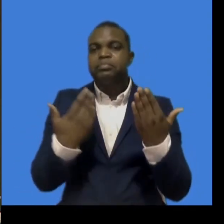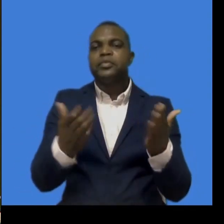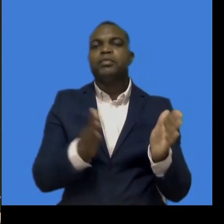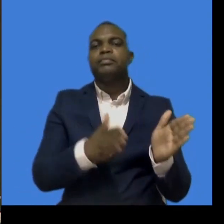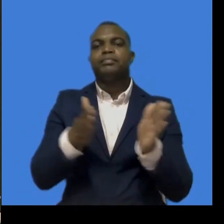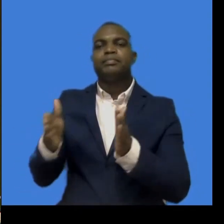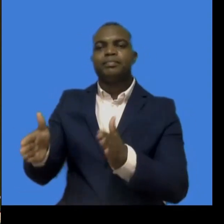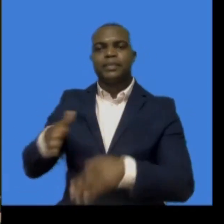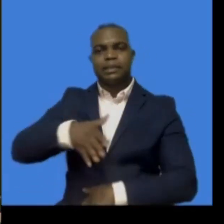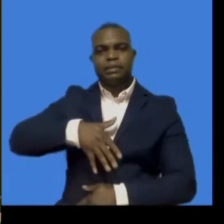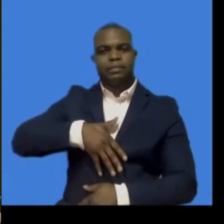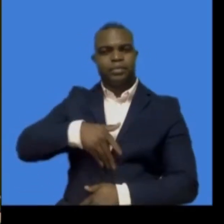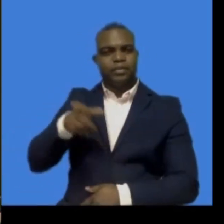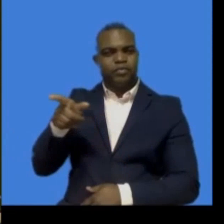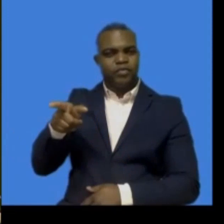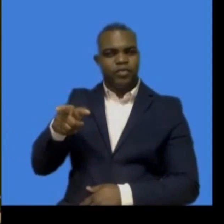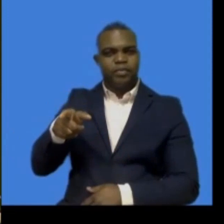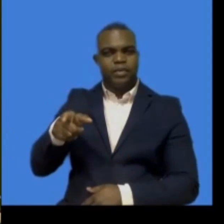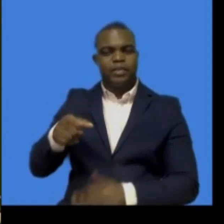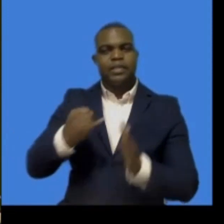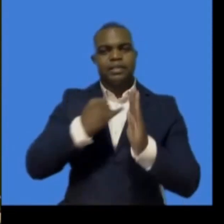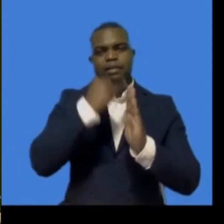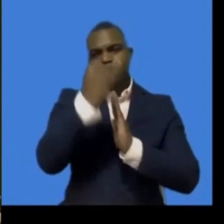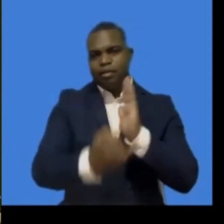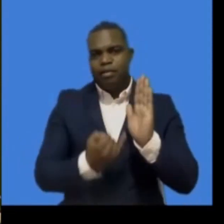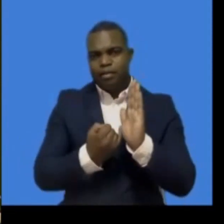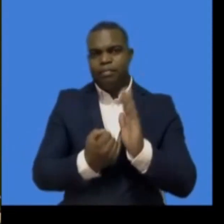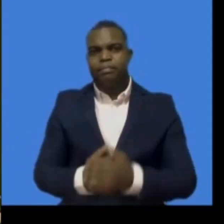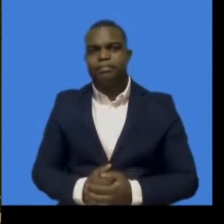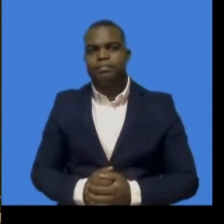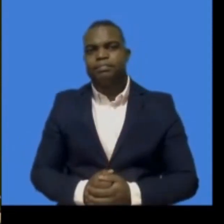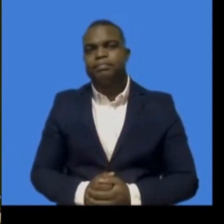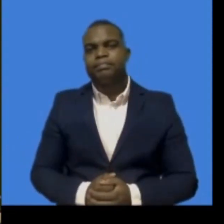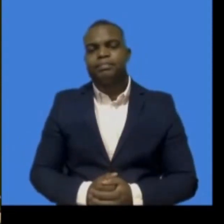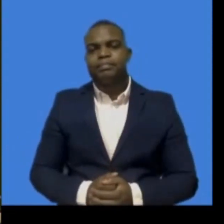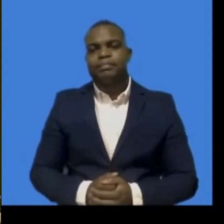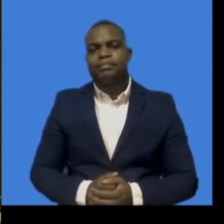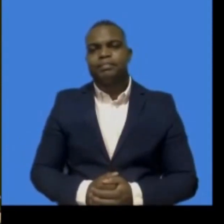Empowerment, His Excellency Anupapeo Pascual. You have the floor.